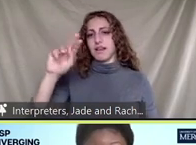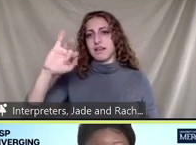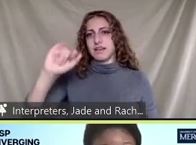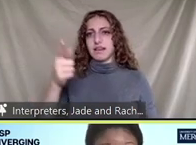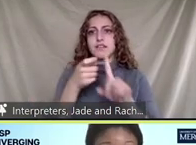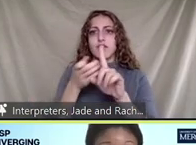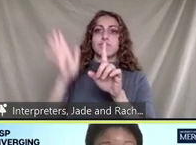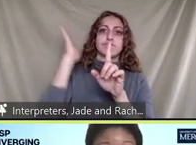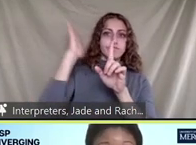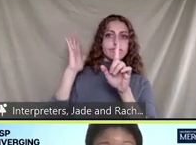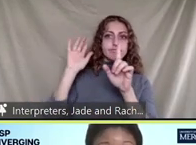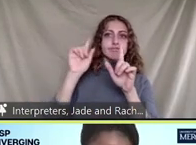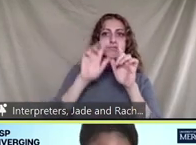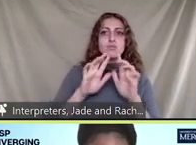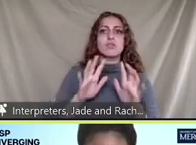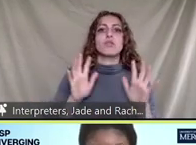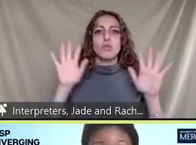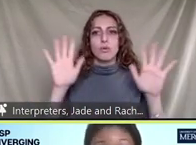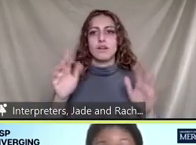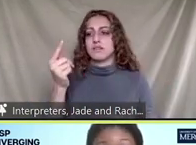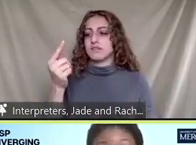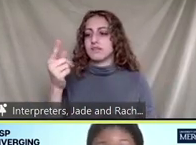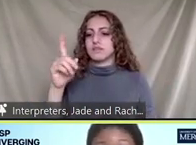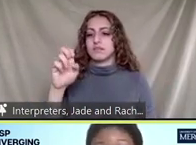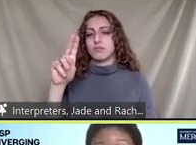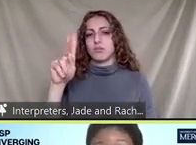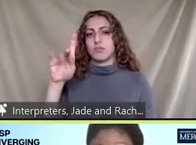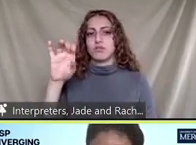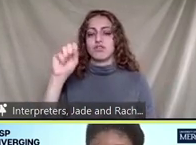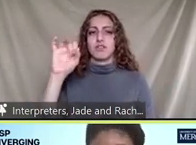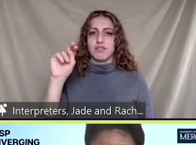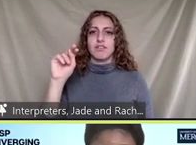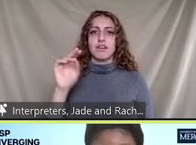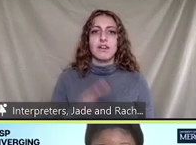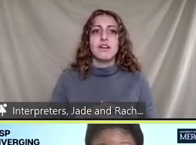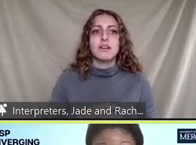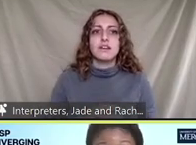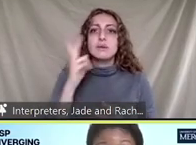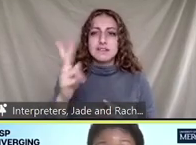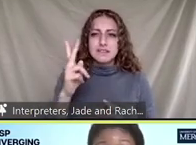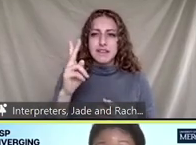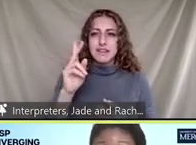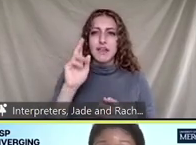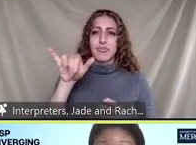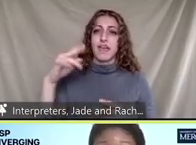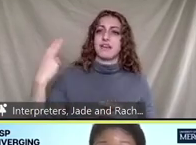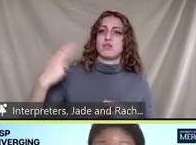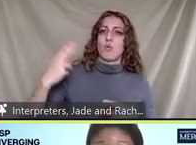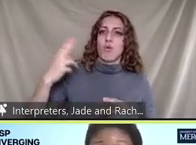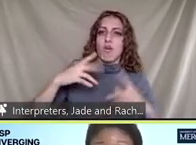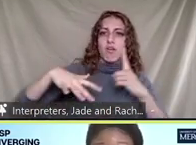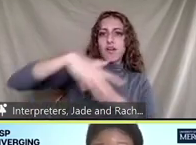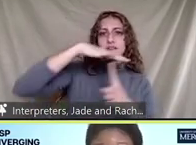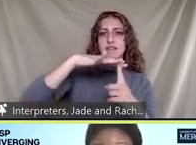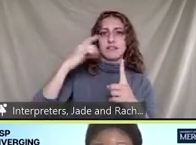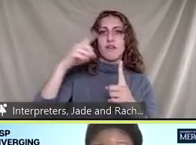slide so moving forward we need to consider the historical context of inequitable land use when we're addressing air pollution